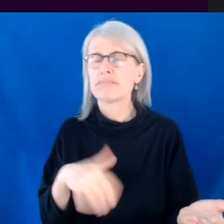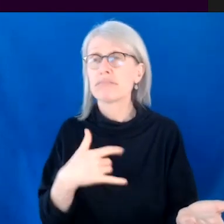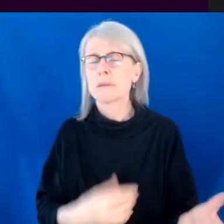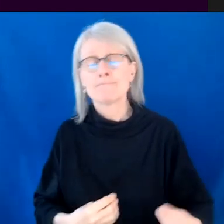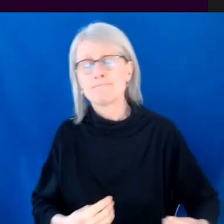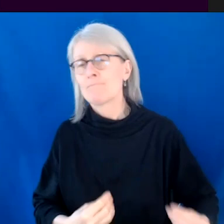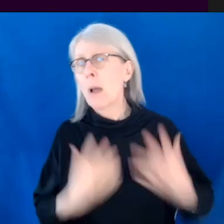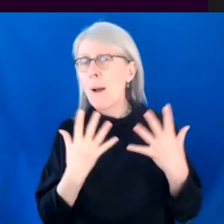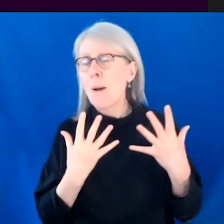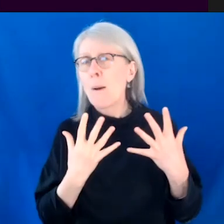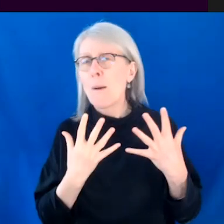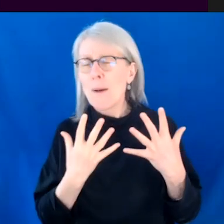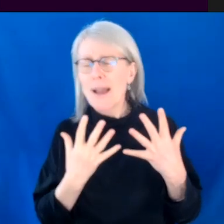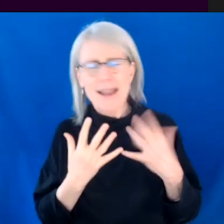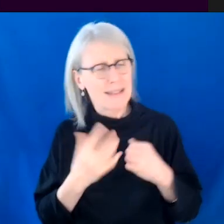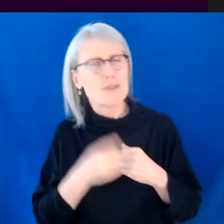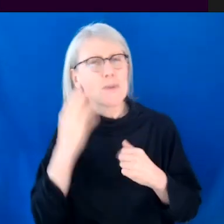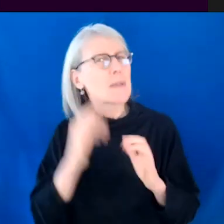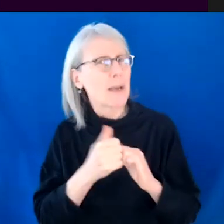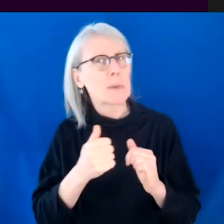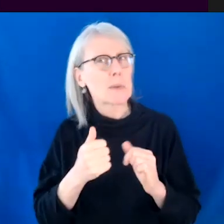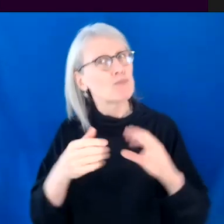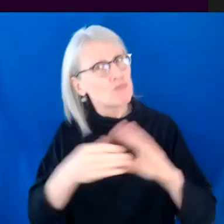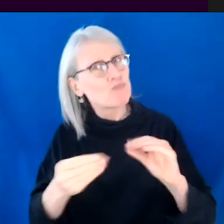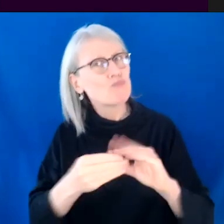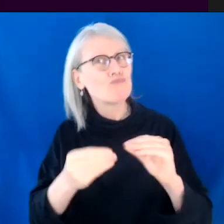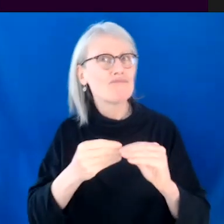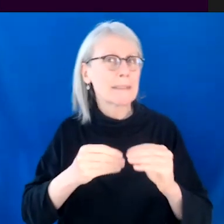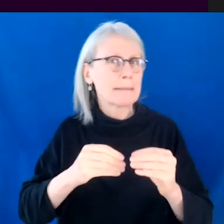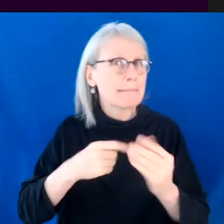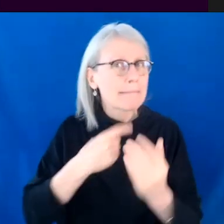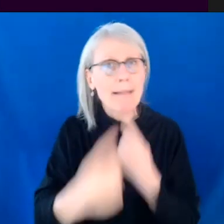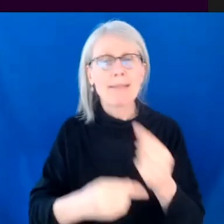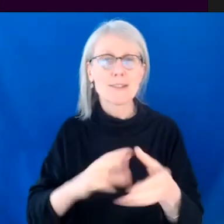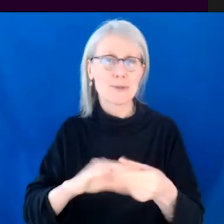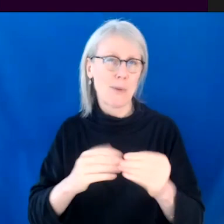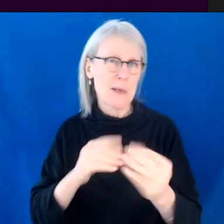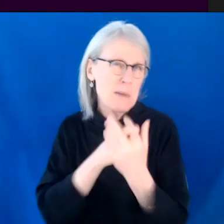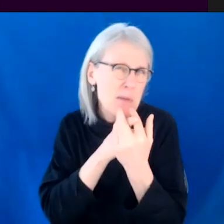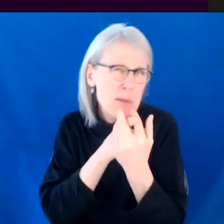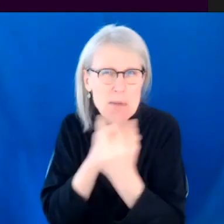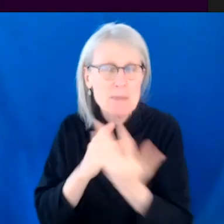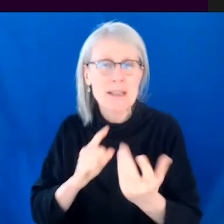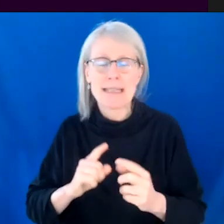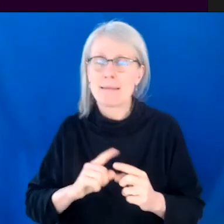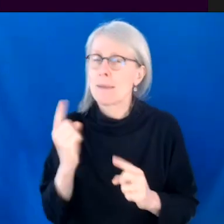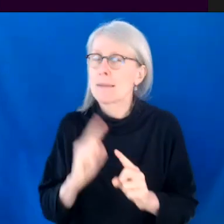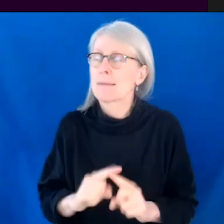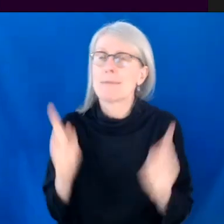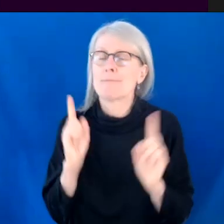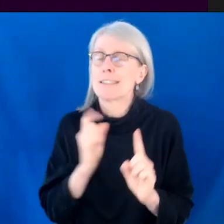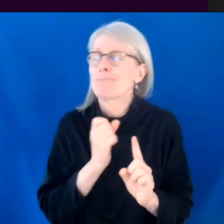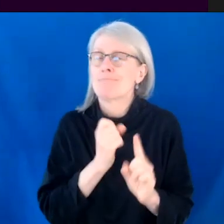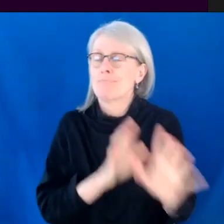but also just as a storyteller, I think she's always looking to push the boundaries and do something kind of different. So I think it would